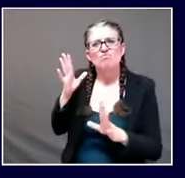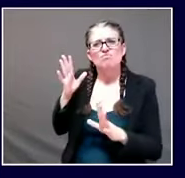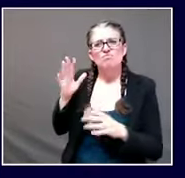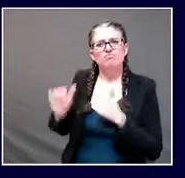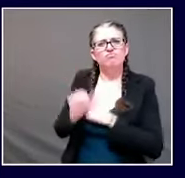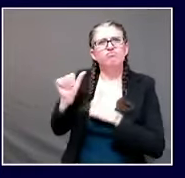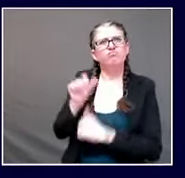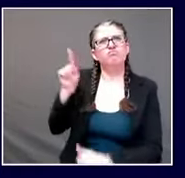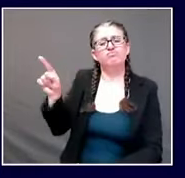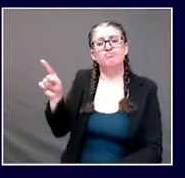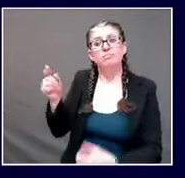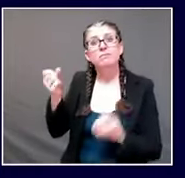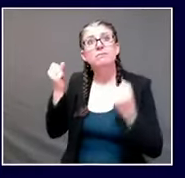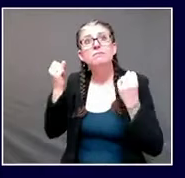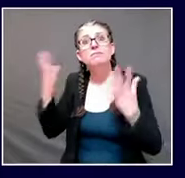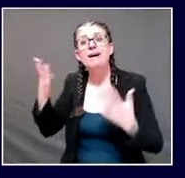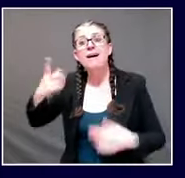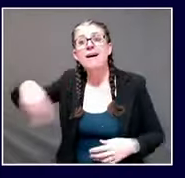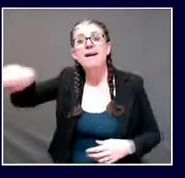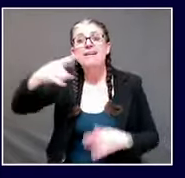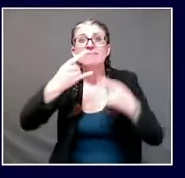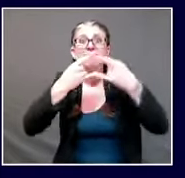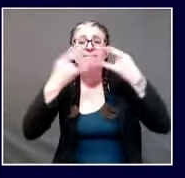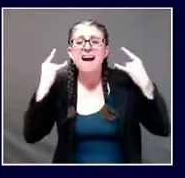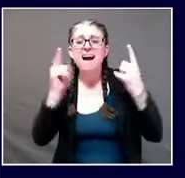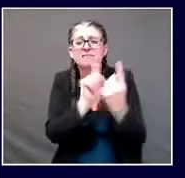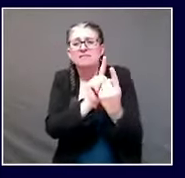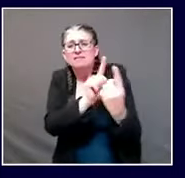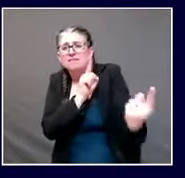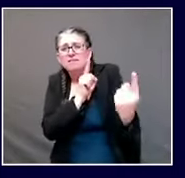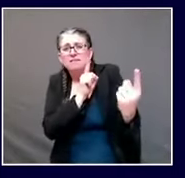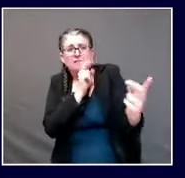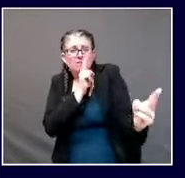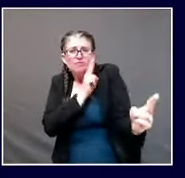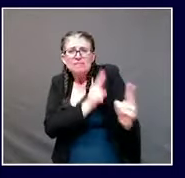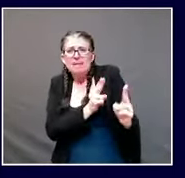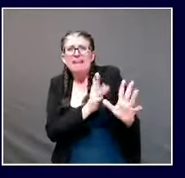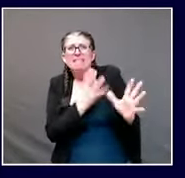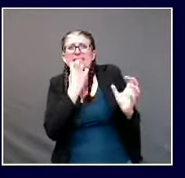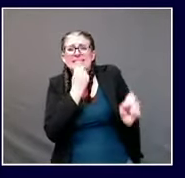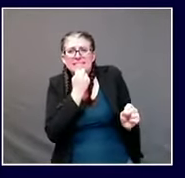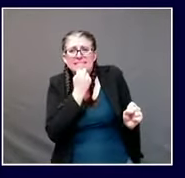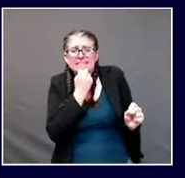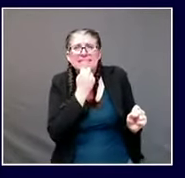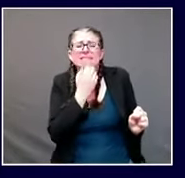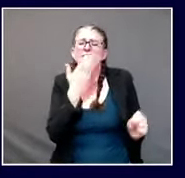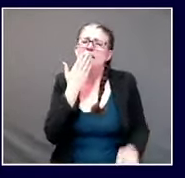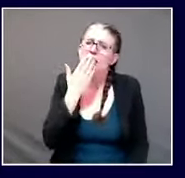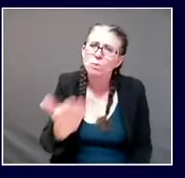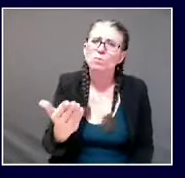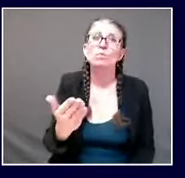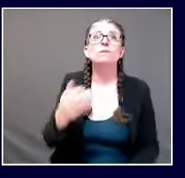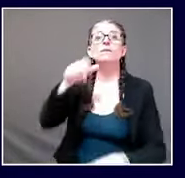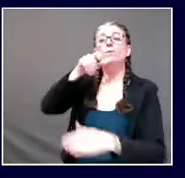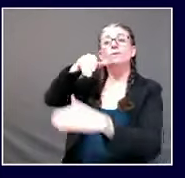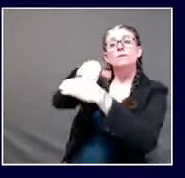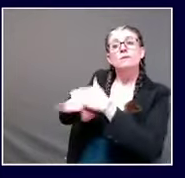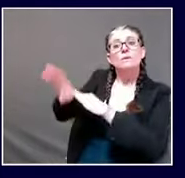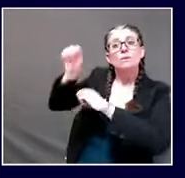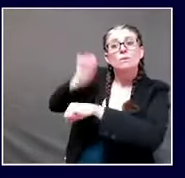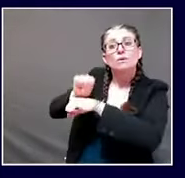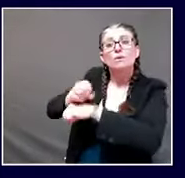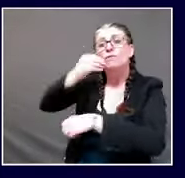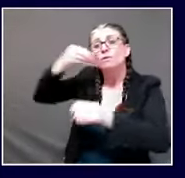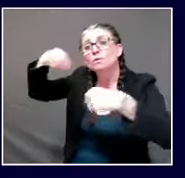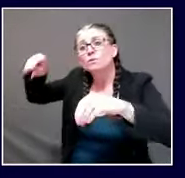people who've been on the front lines of this pandemic from the very beginning and the overworked aides and people in